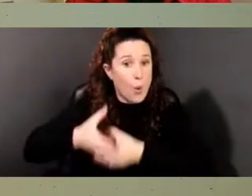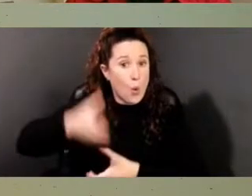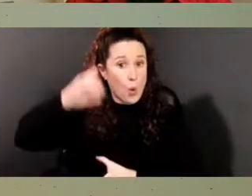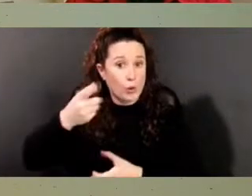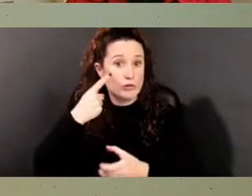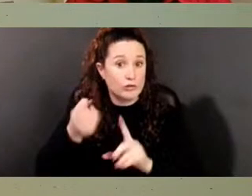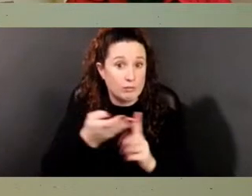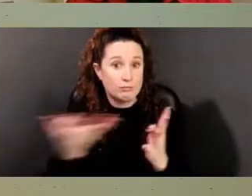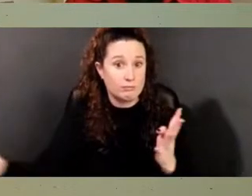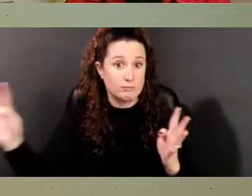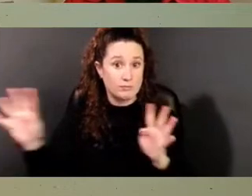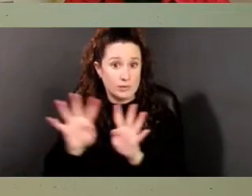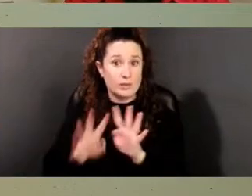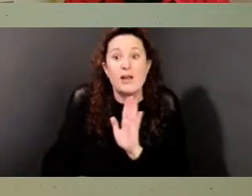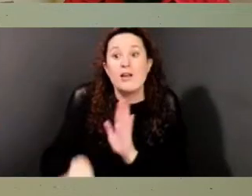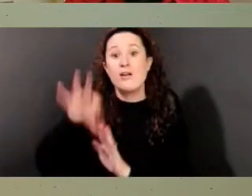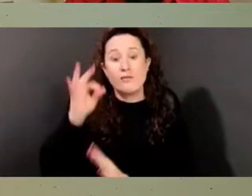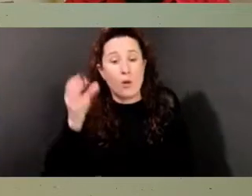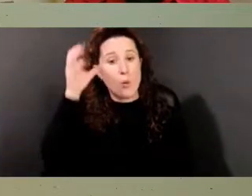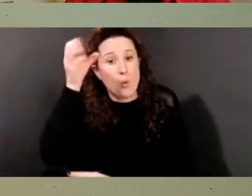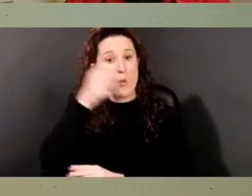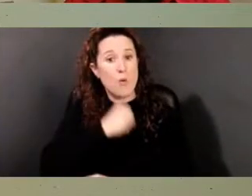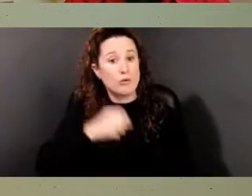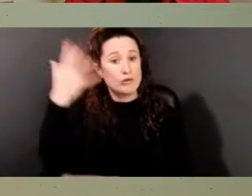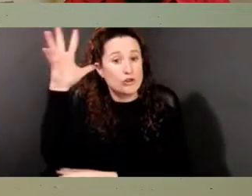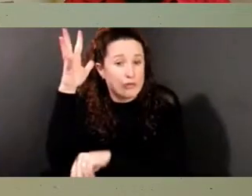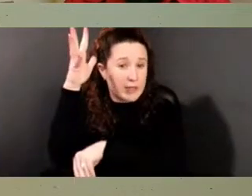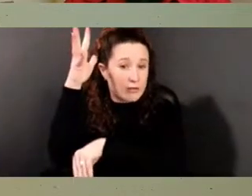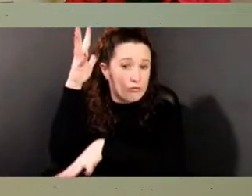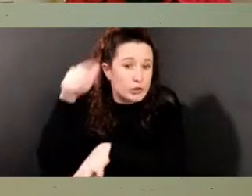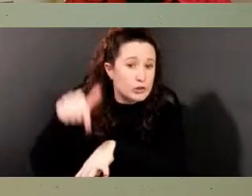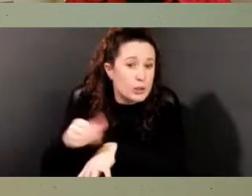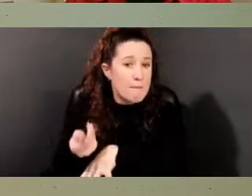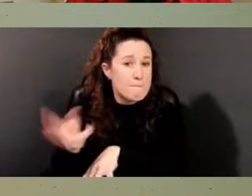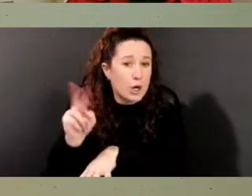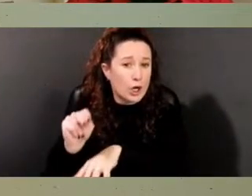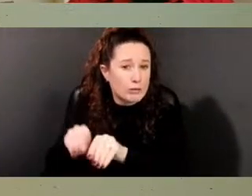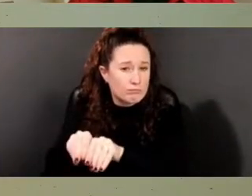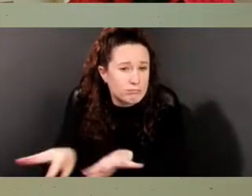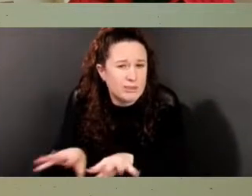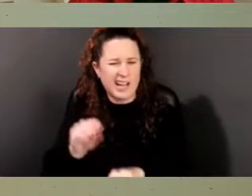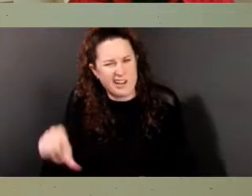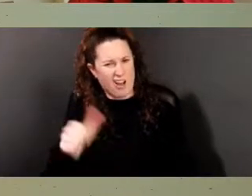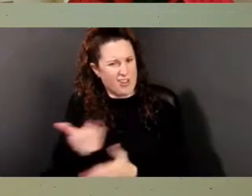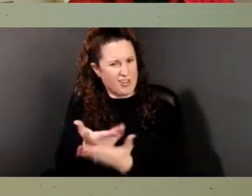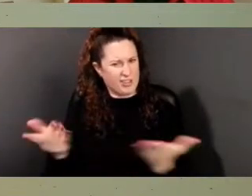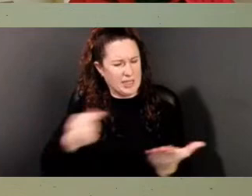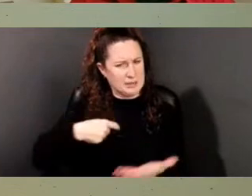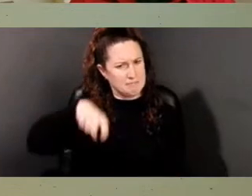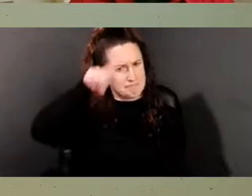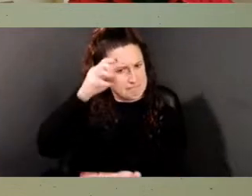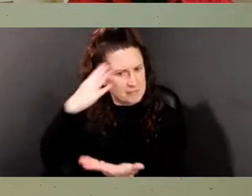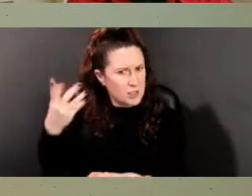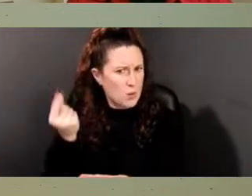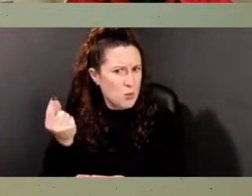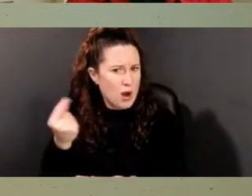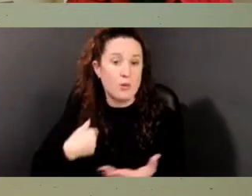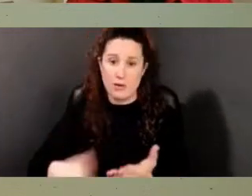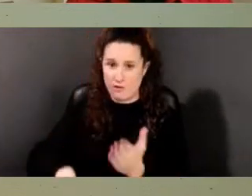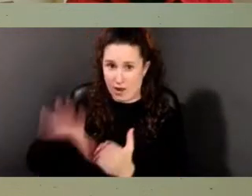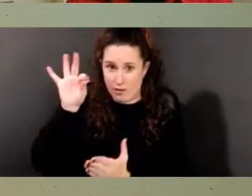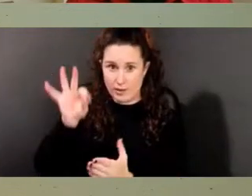birch tree roots, and unknown anomalies. The gray shafts were oriented from east to west,